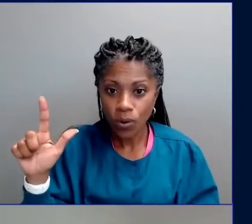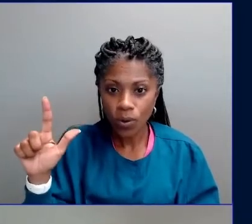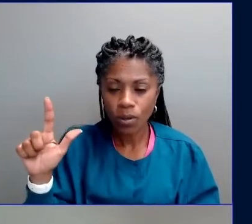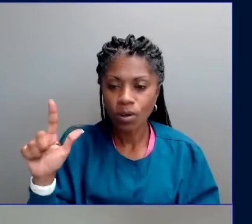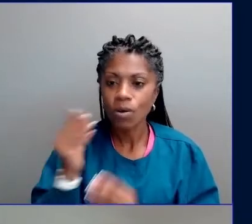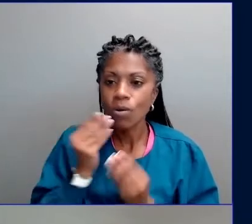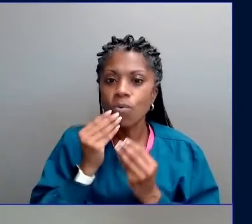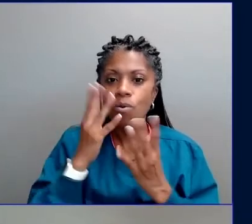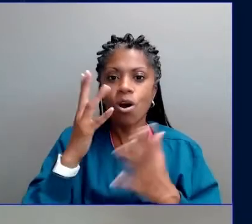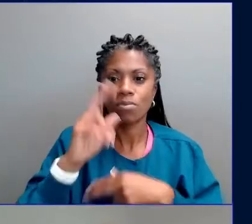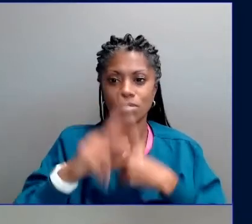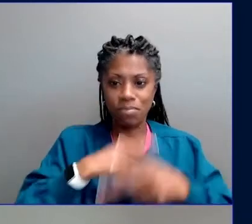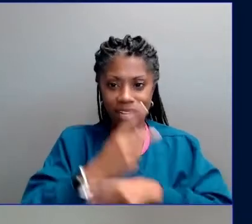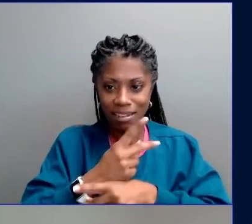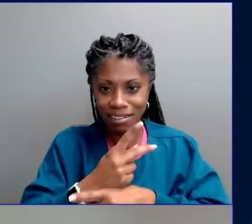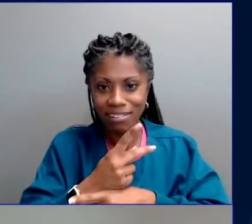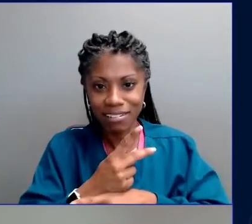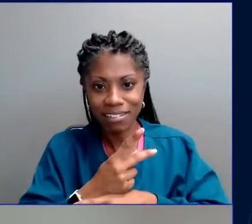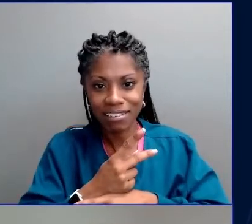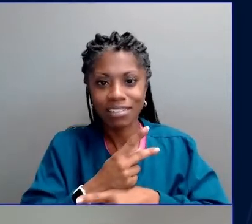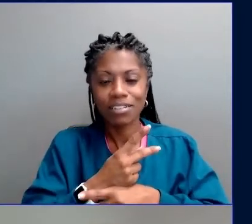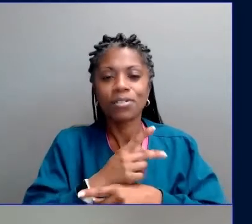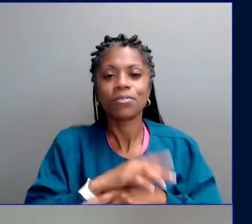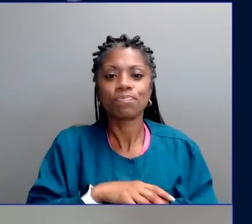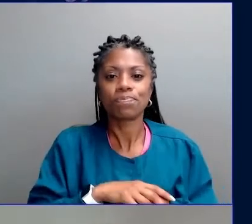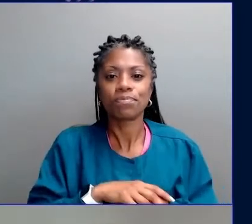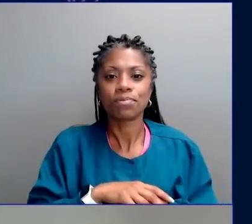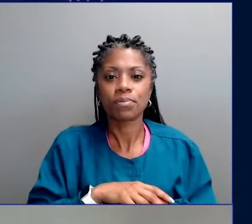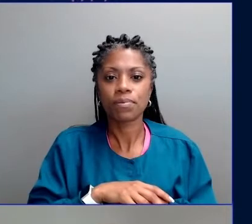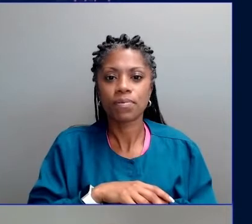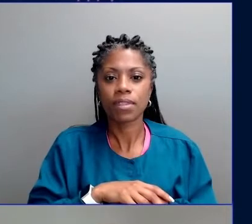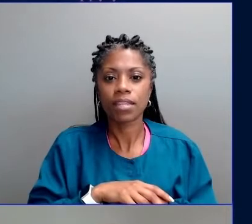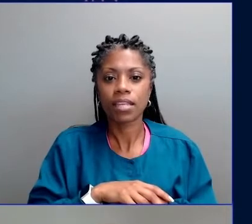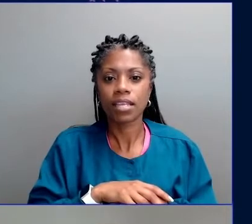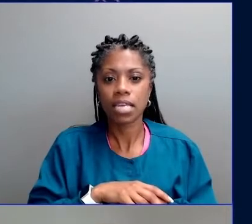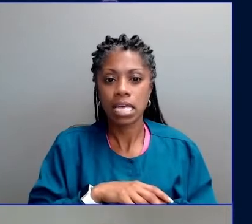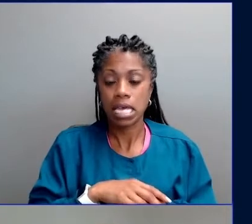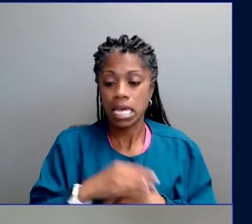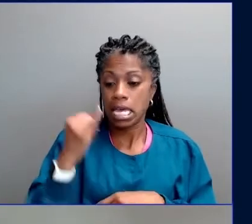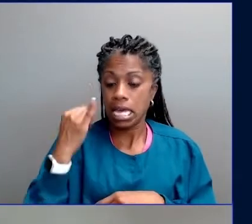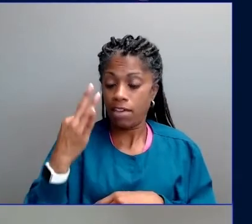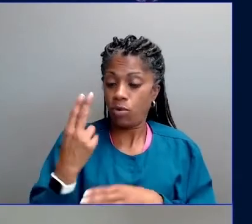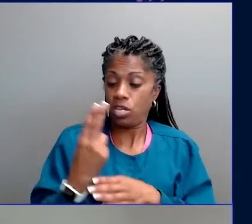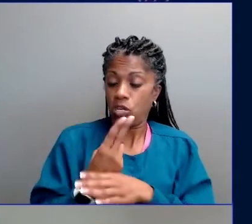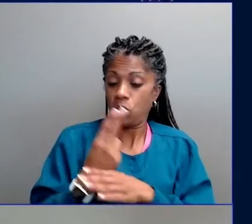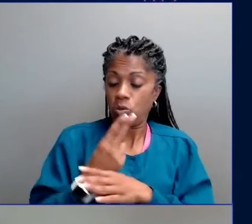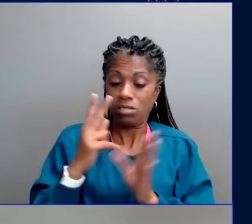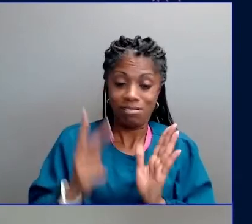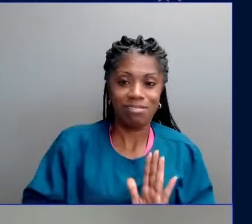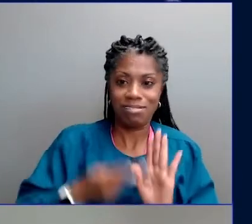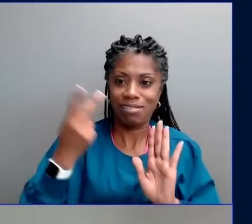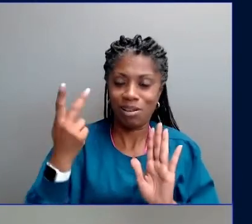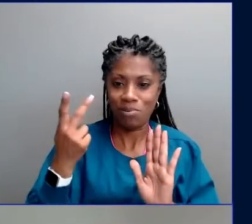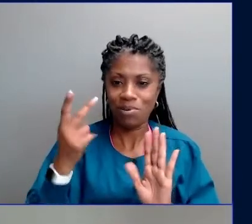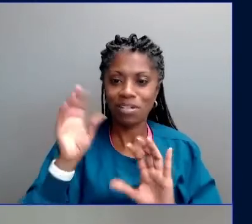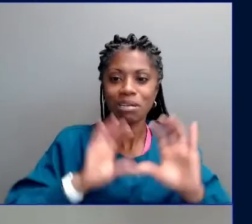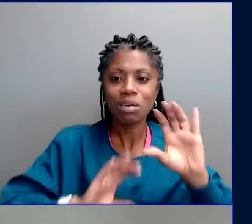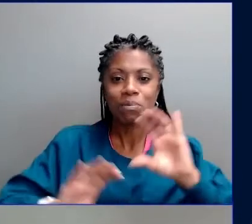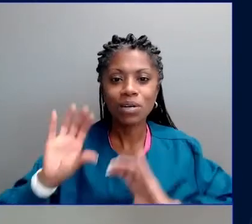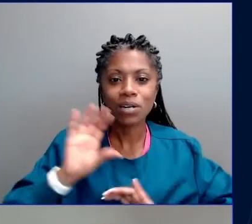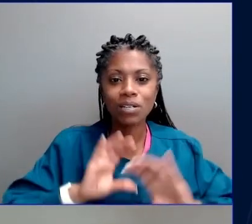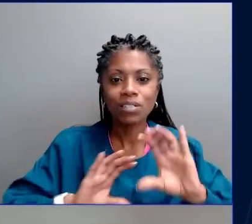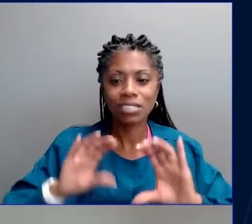warmer the planet would be if we doubled or tripled levels of carbon dioxide in the atmosphere were made by Svante Arrhenius, a Swedish